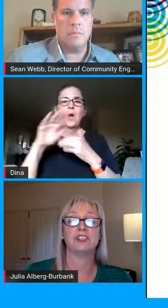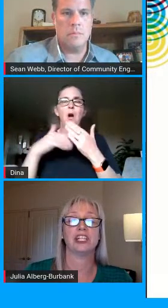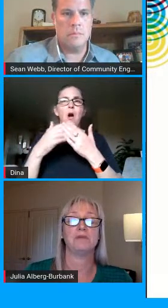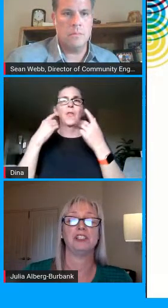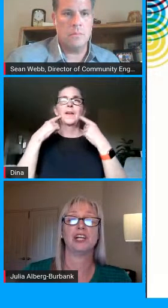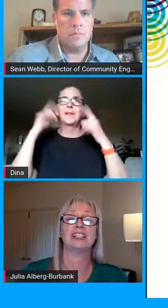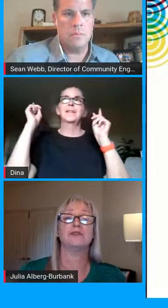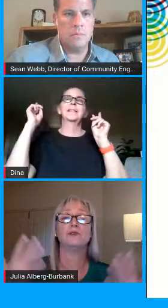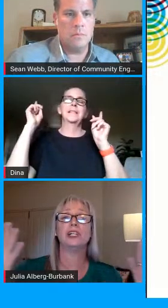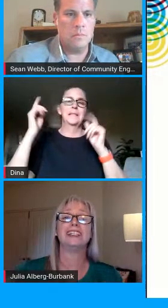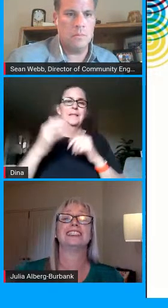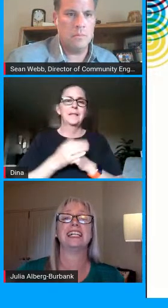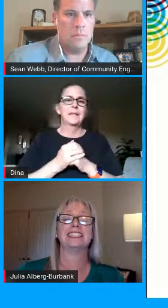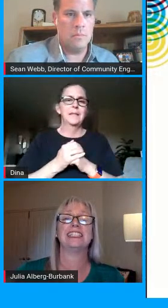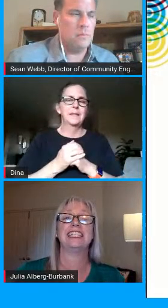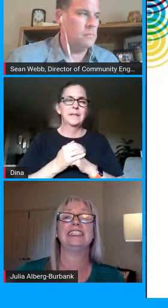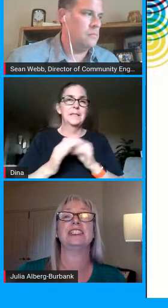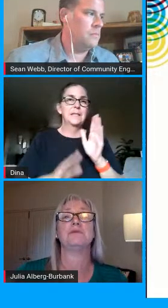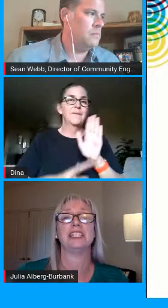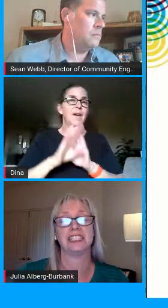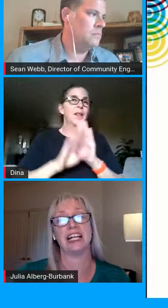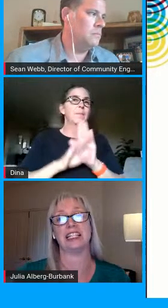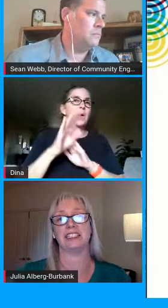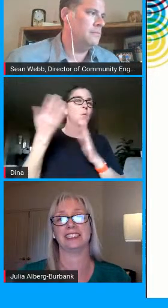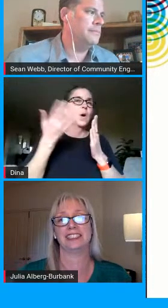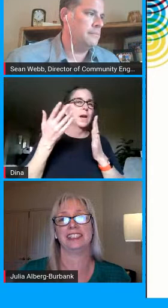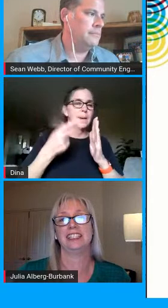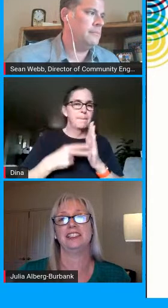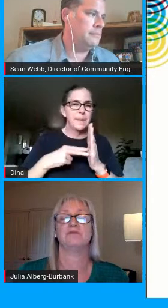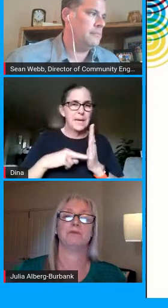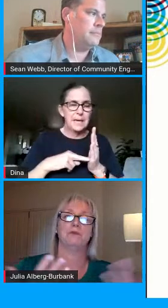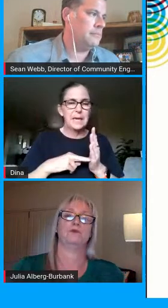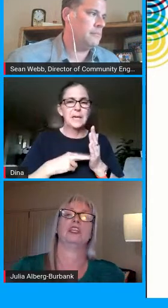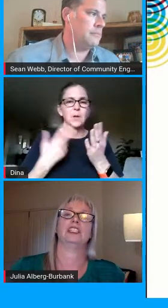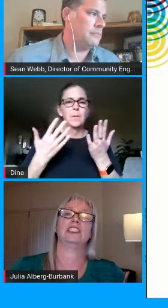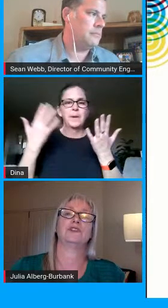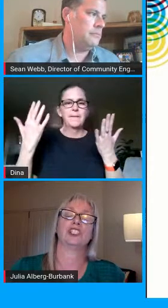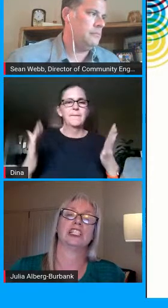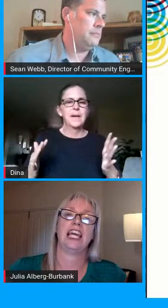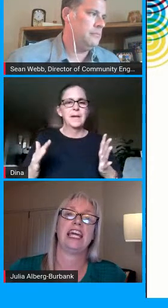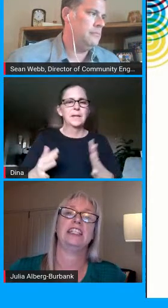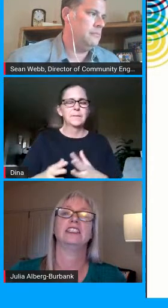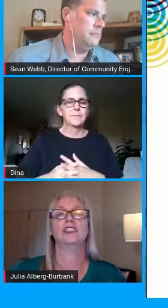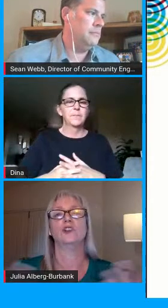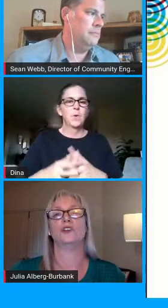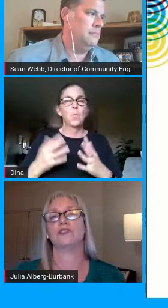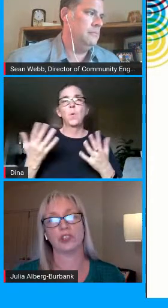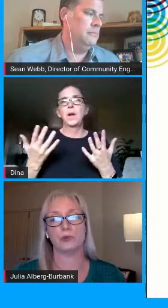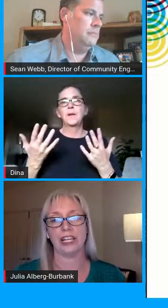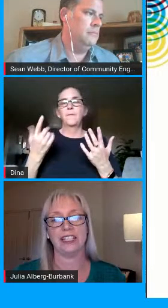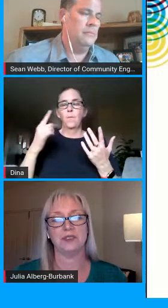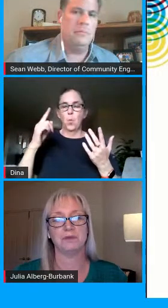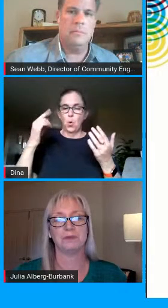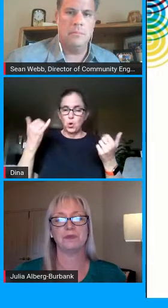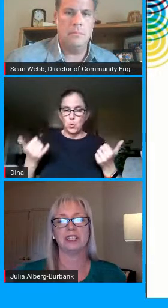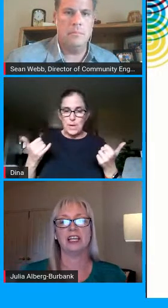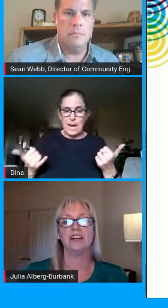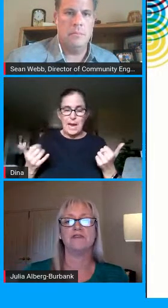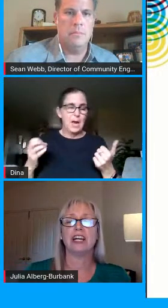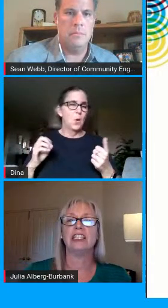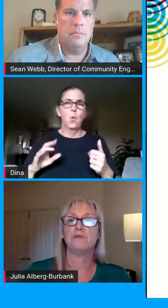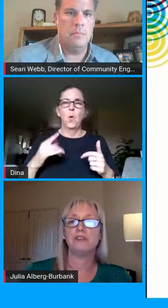routine for keeping track of what exactly needs to be done whether it's for today or for the week